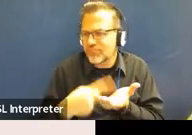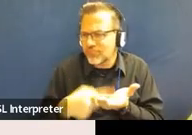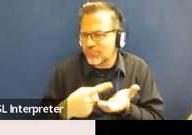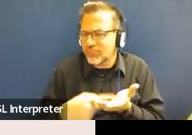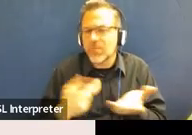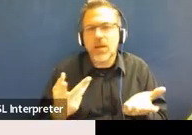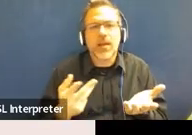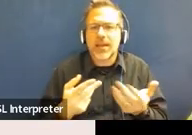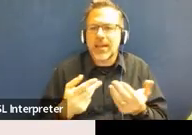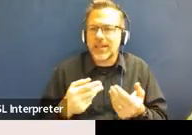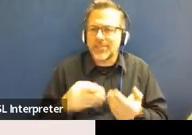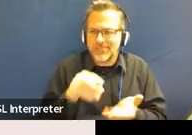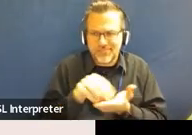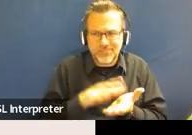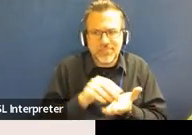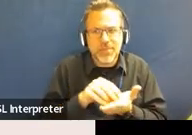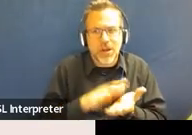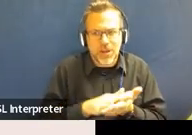Document it very carefully.